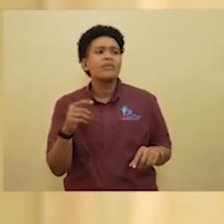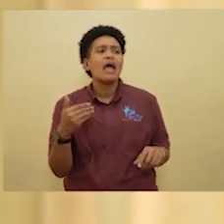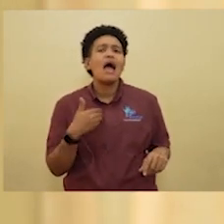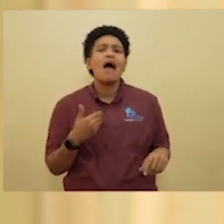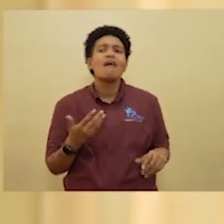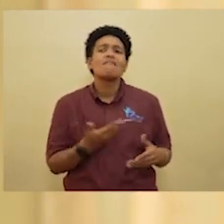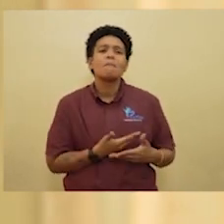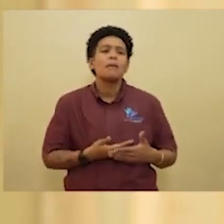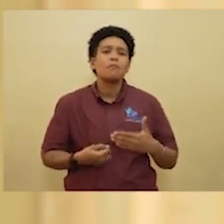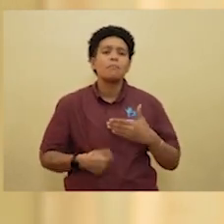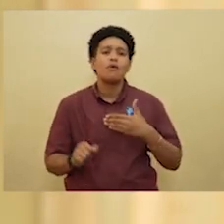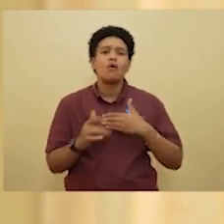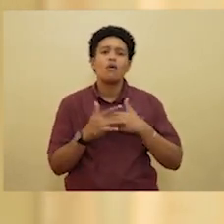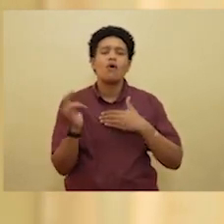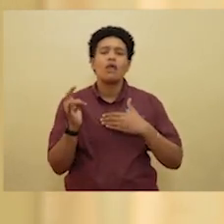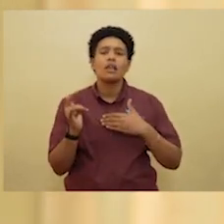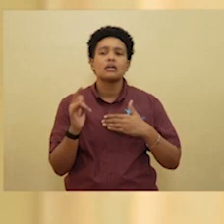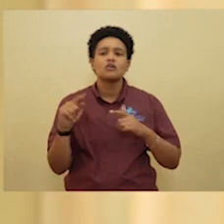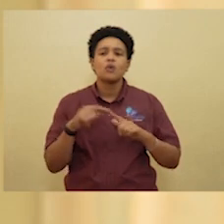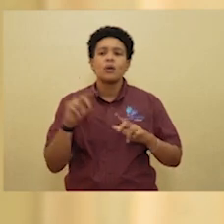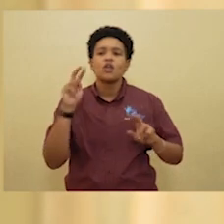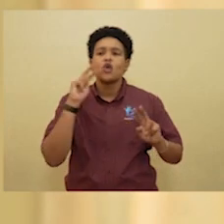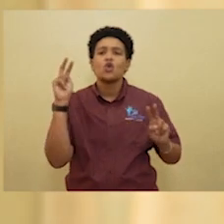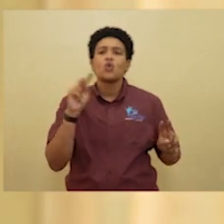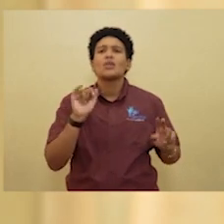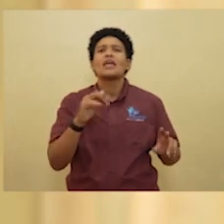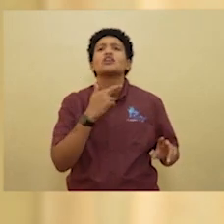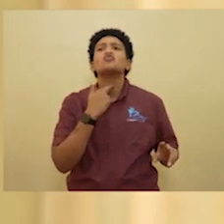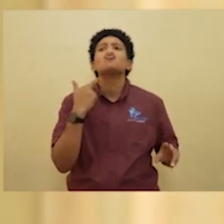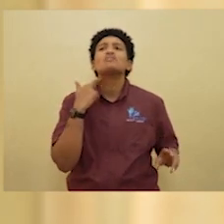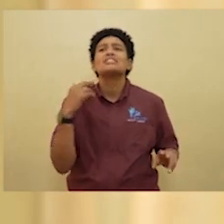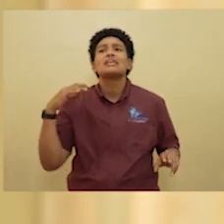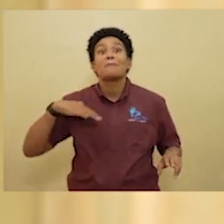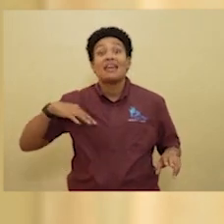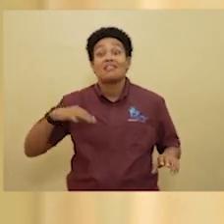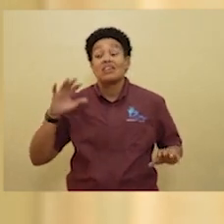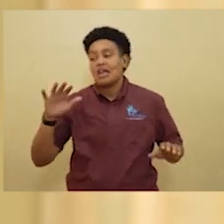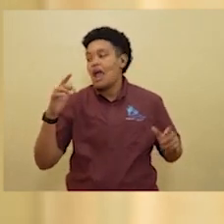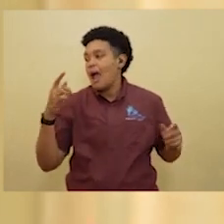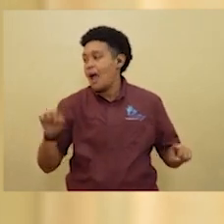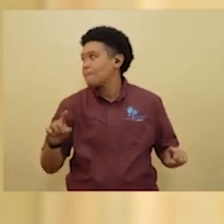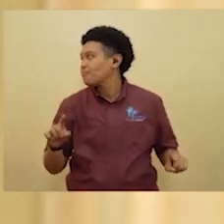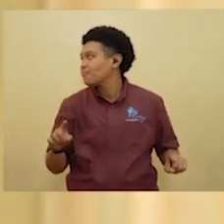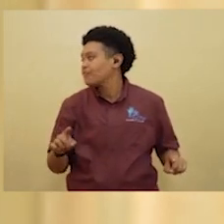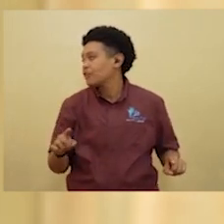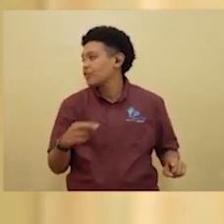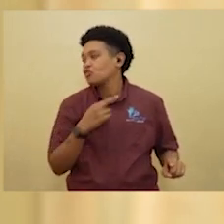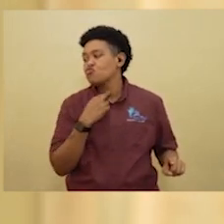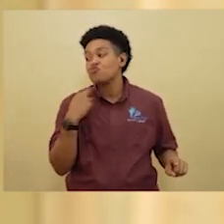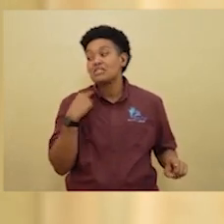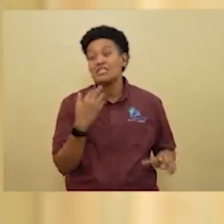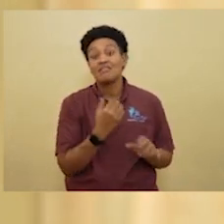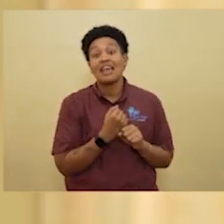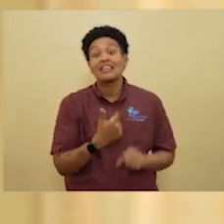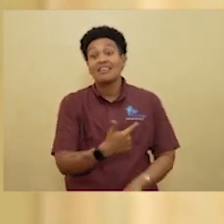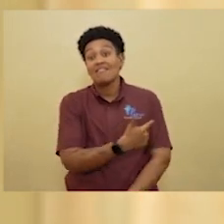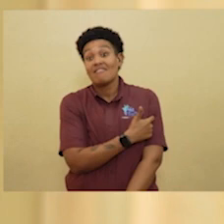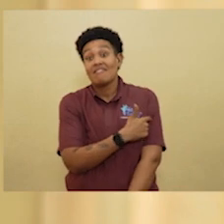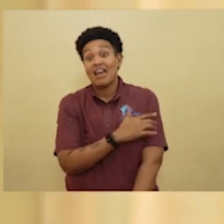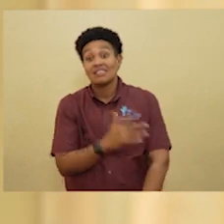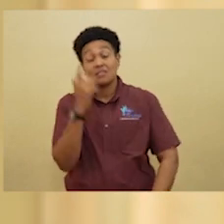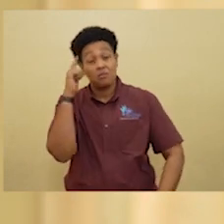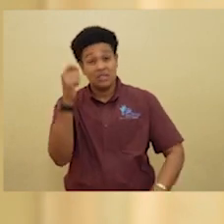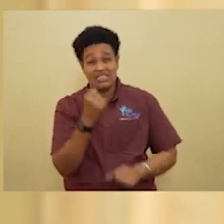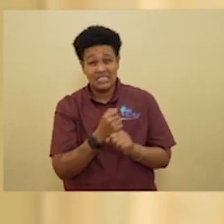premature babies. So when you look at that risk benefit, then the risk of getting the vaccine because it is